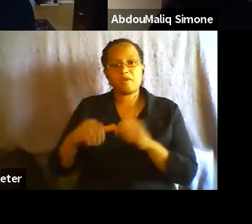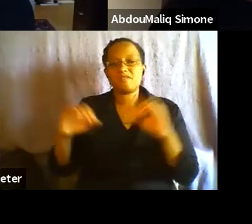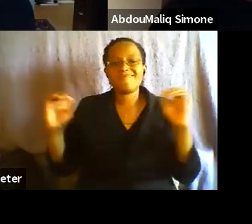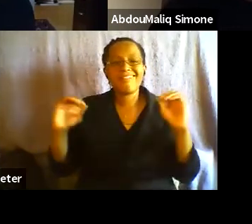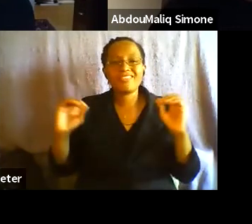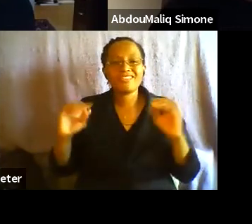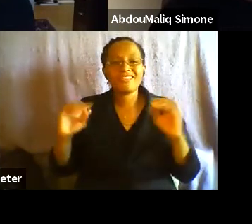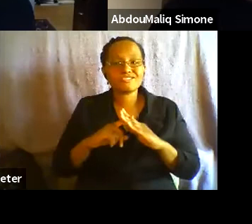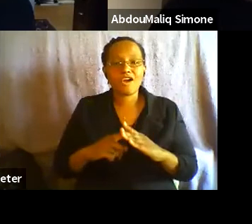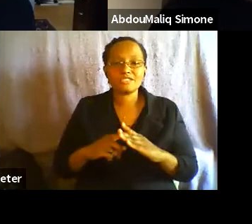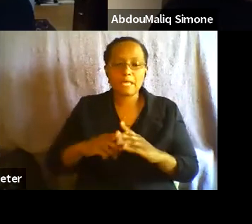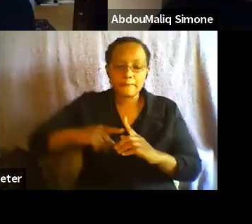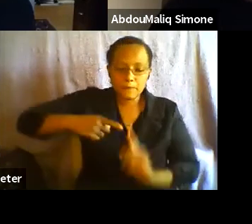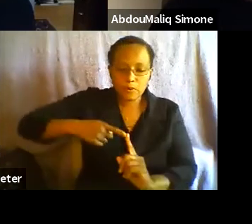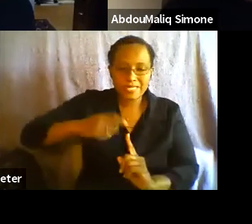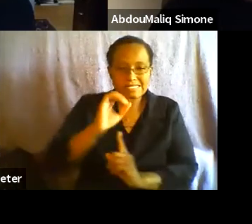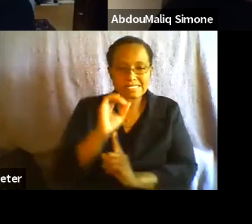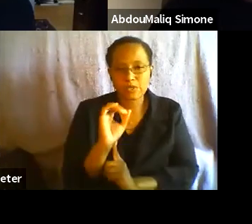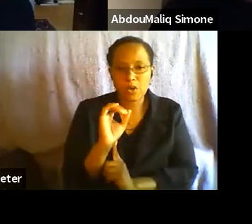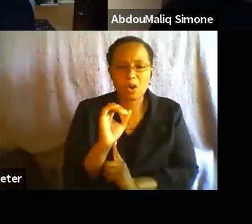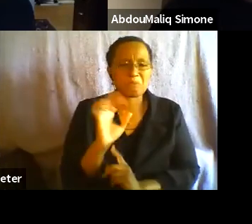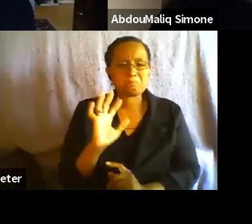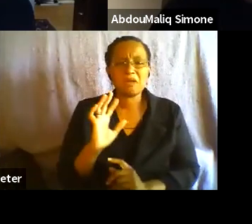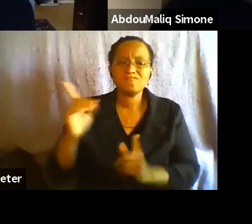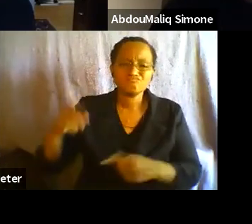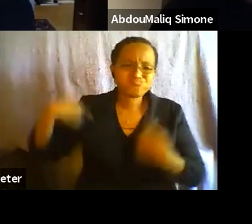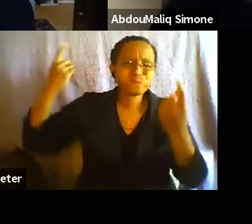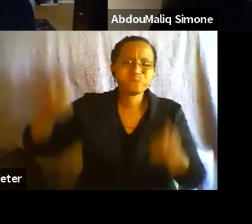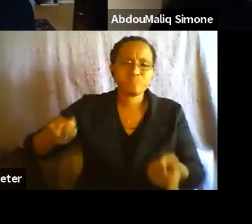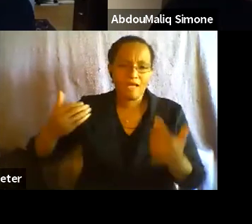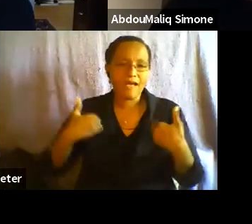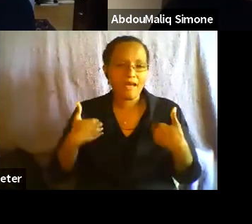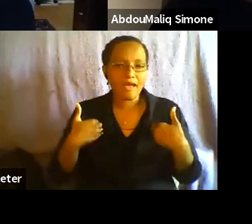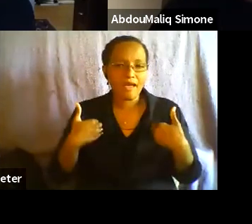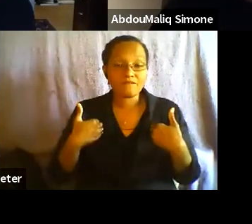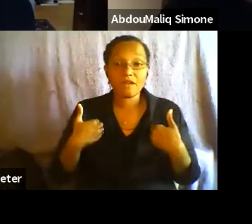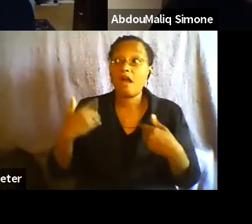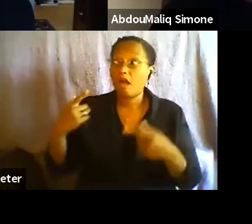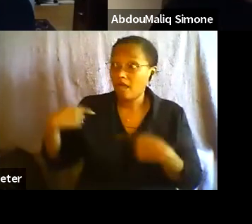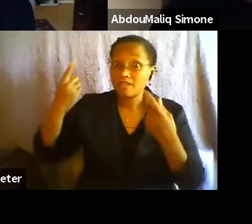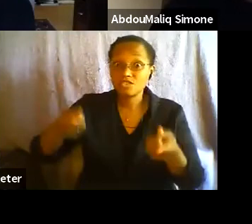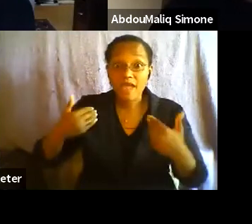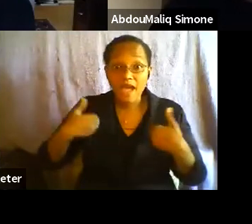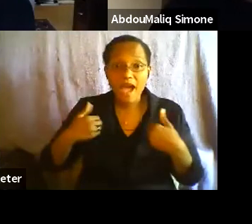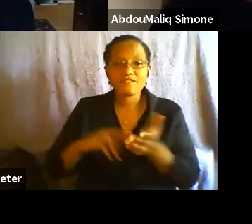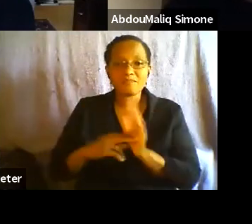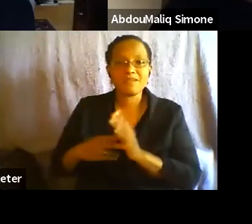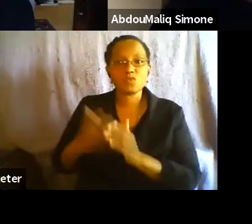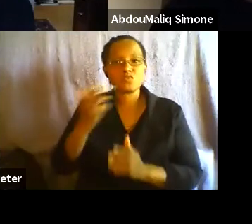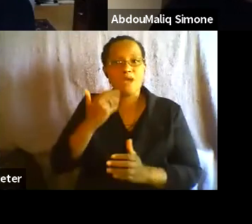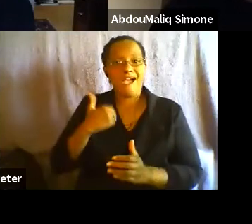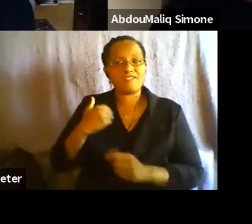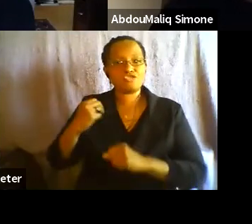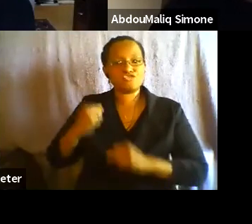We are standing on the shoulders of long traditions and that should give us a lot of strength. Um, speaking of settler colonialism,